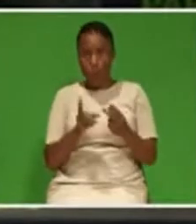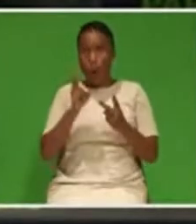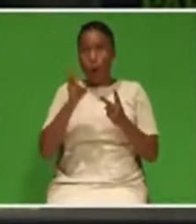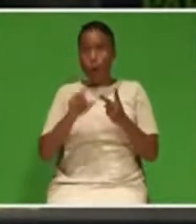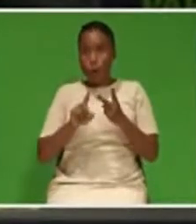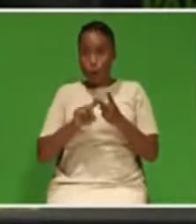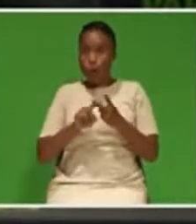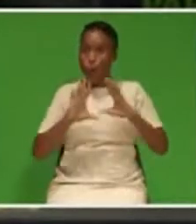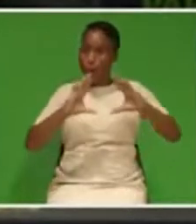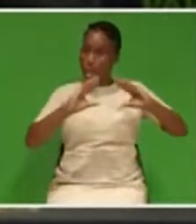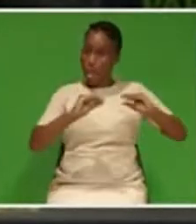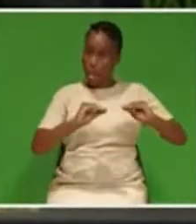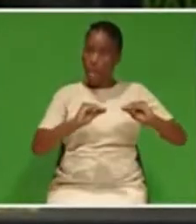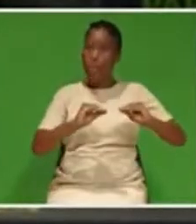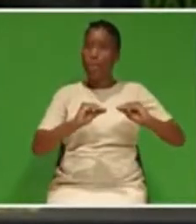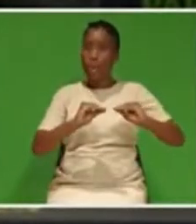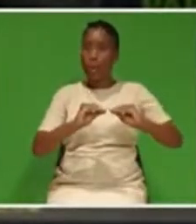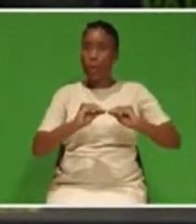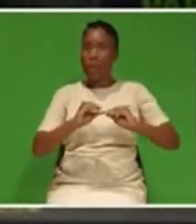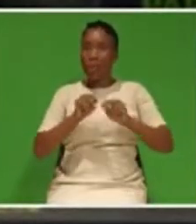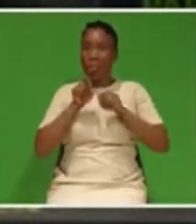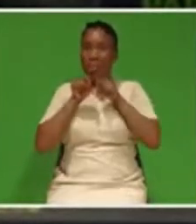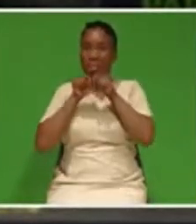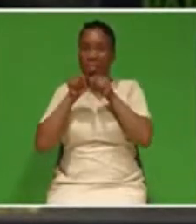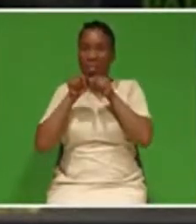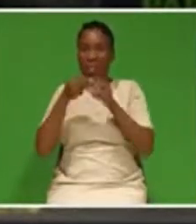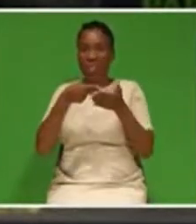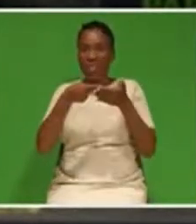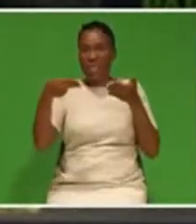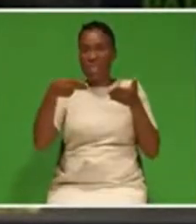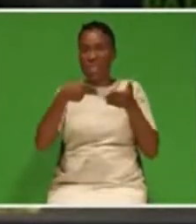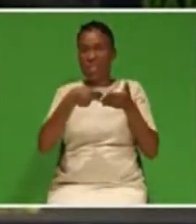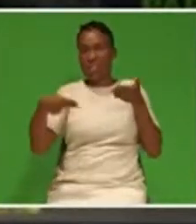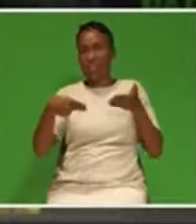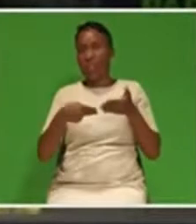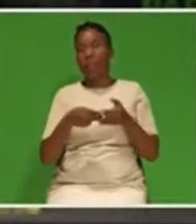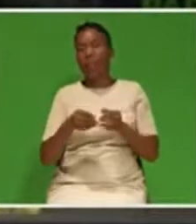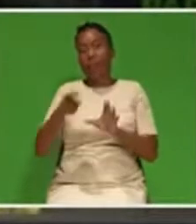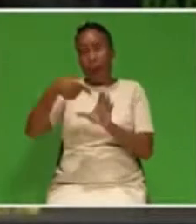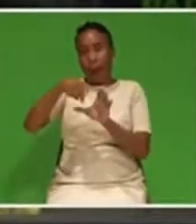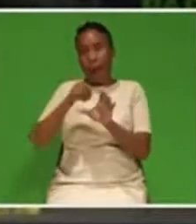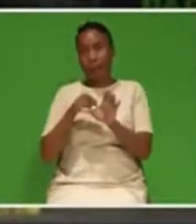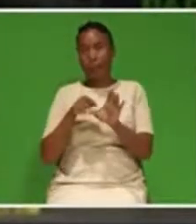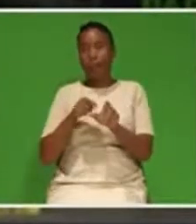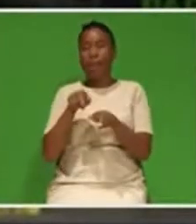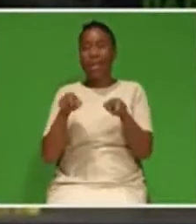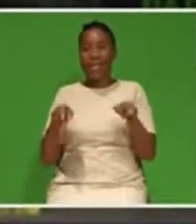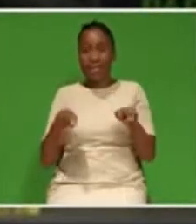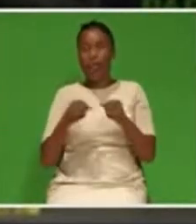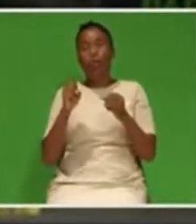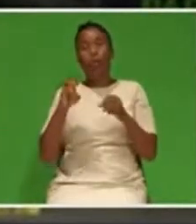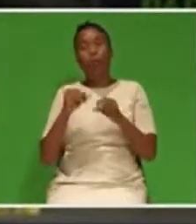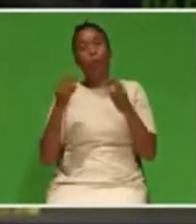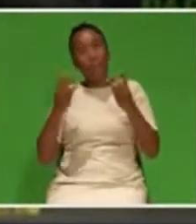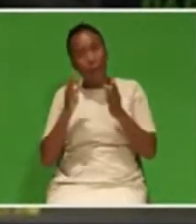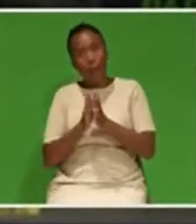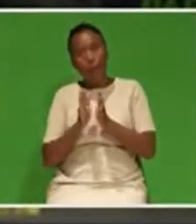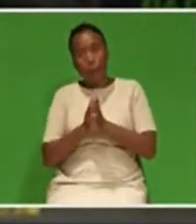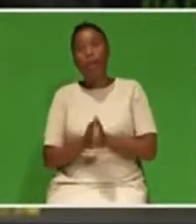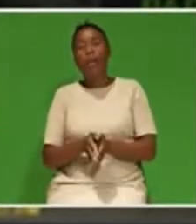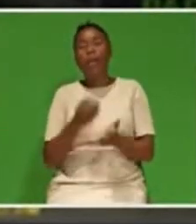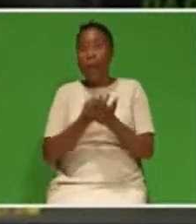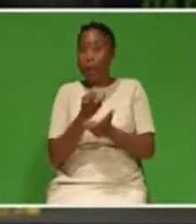around mental health so that people are able to seek and to receive mental health